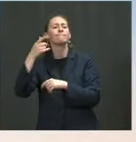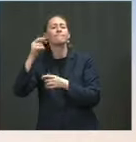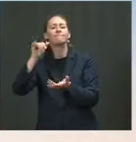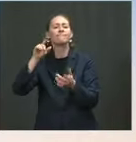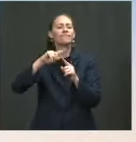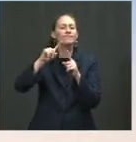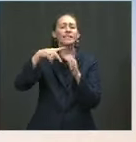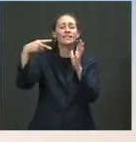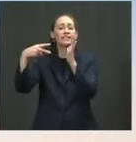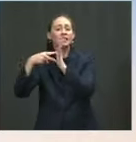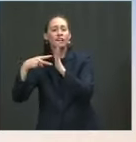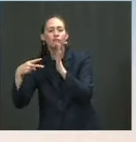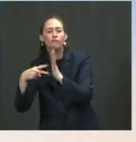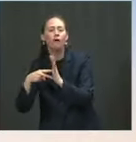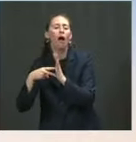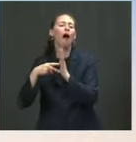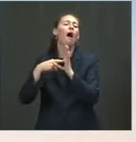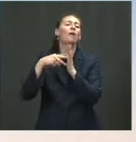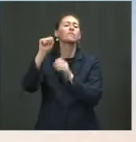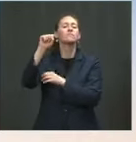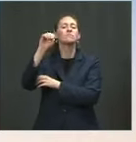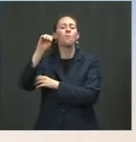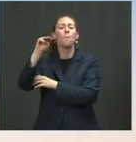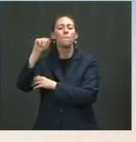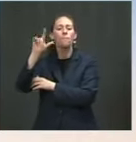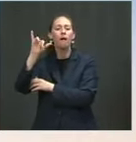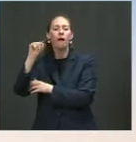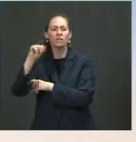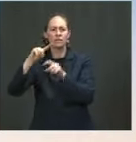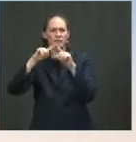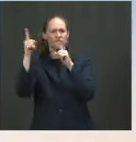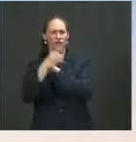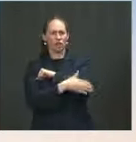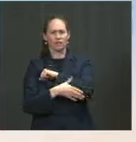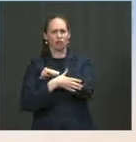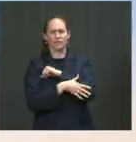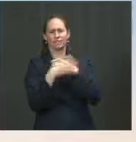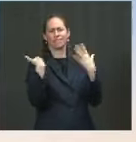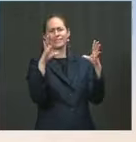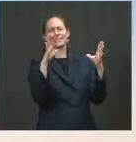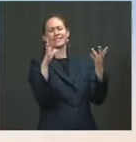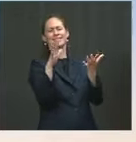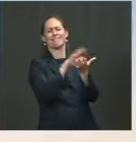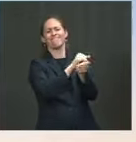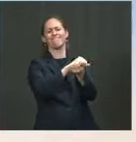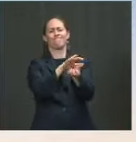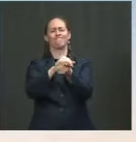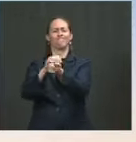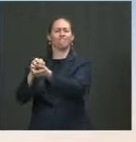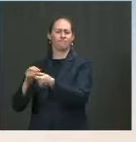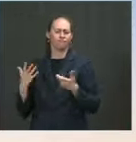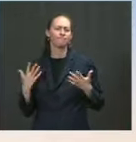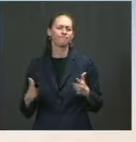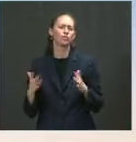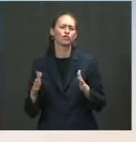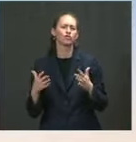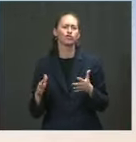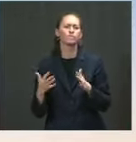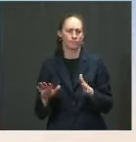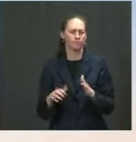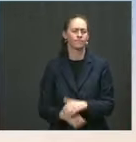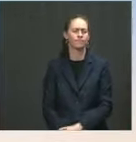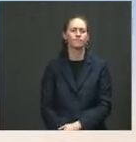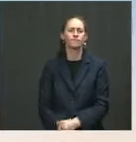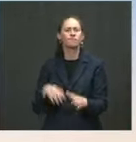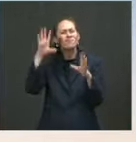And let me just finish by saying the president has been clear that from his perspective, American counterterrorism capabilities have evolved to the point